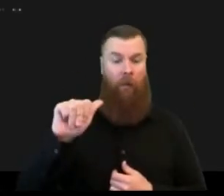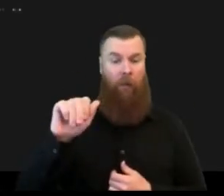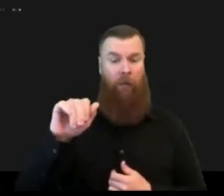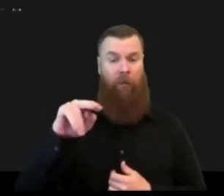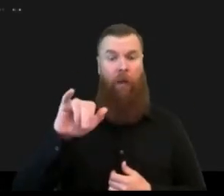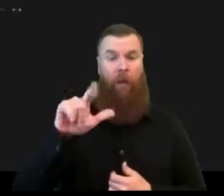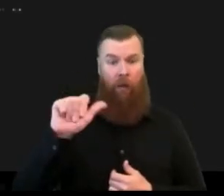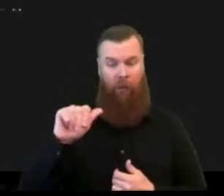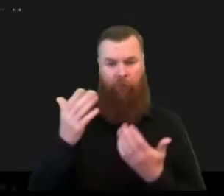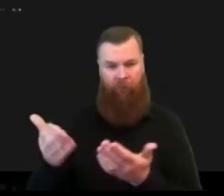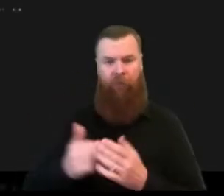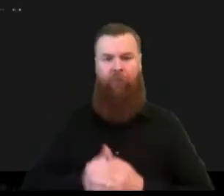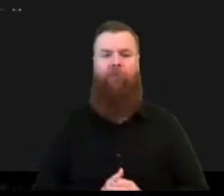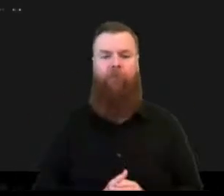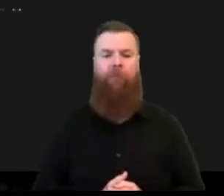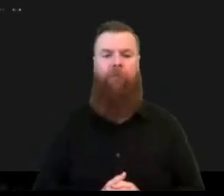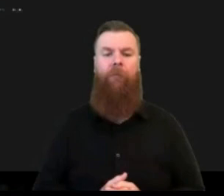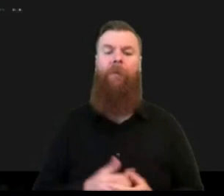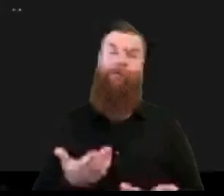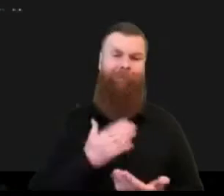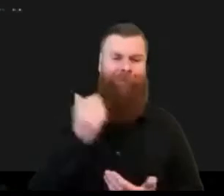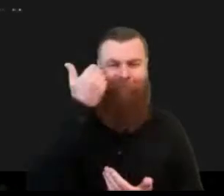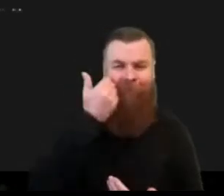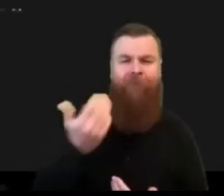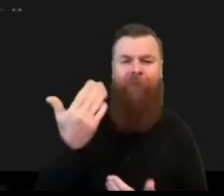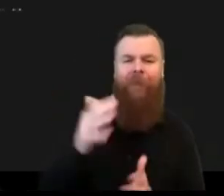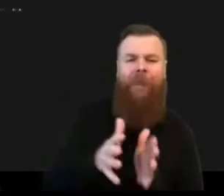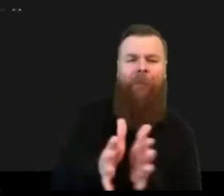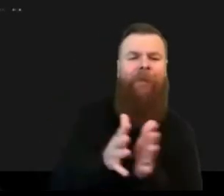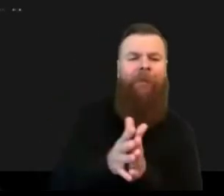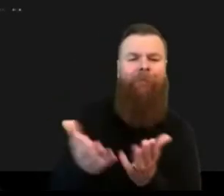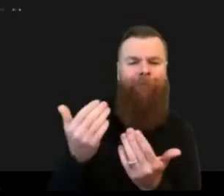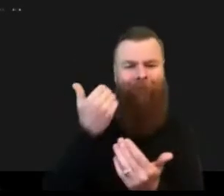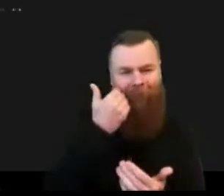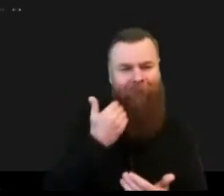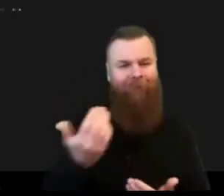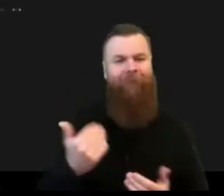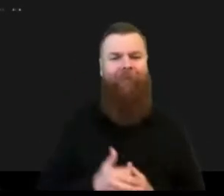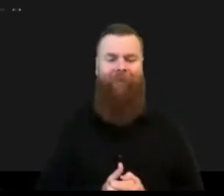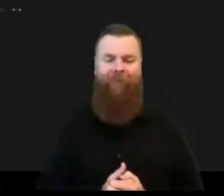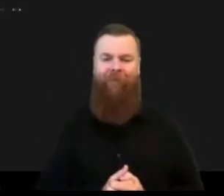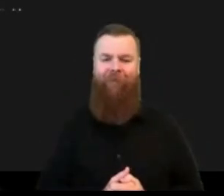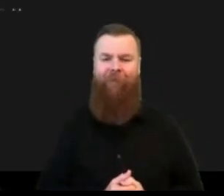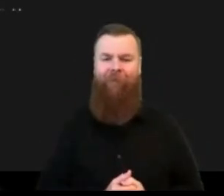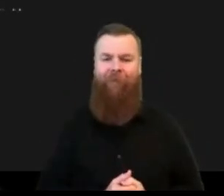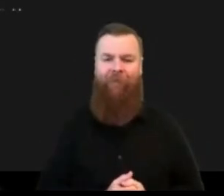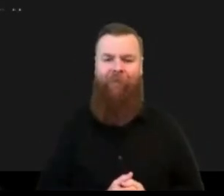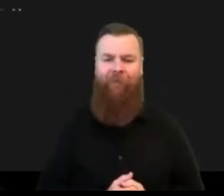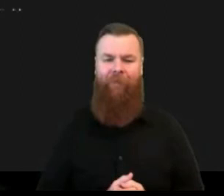oh thank you very much um are we sharing the screen here or um